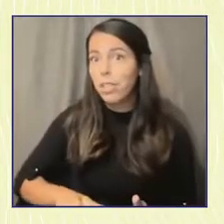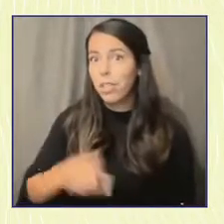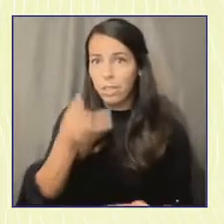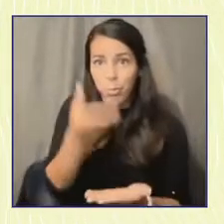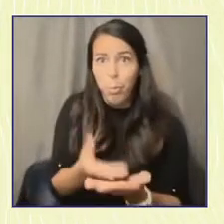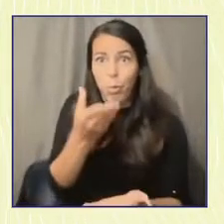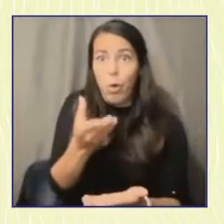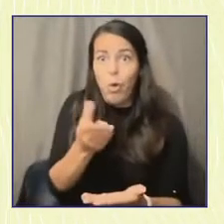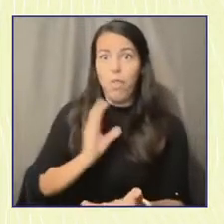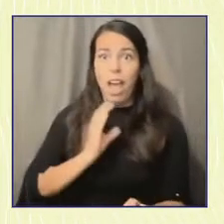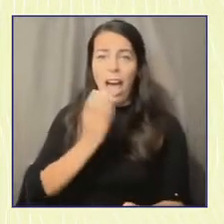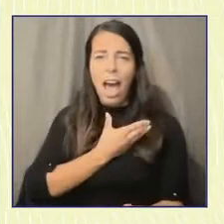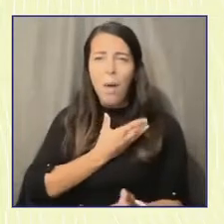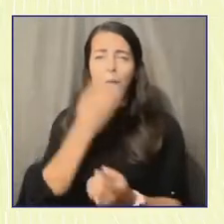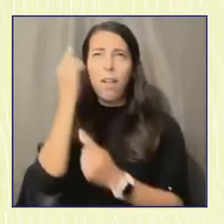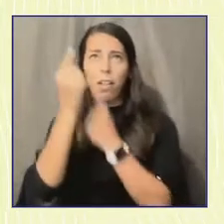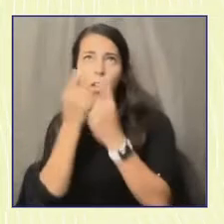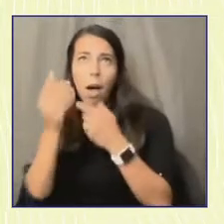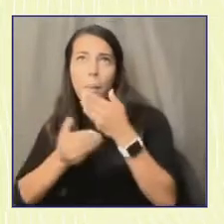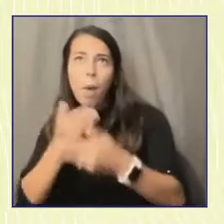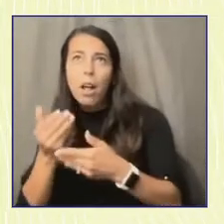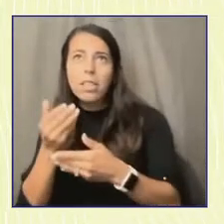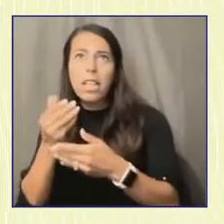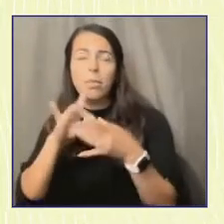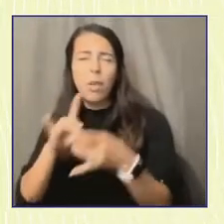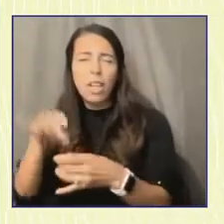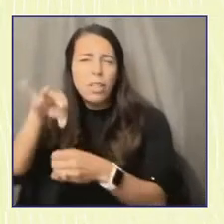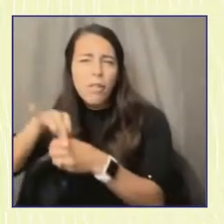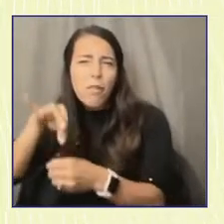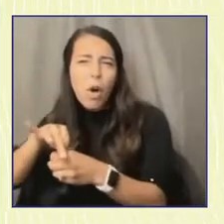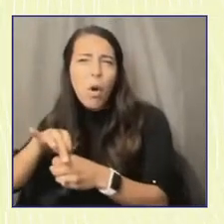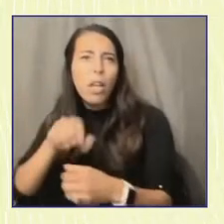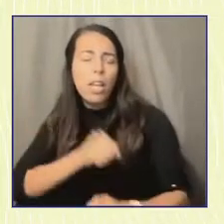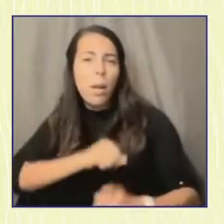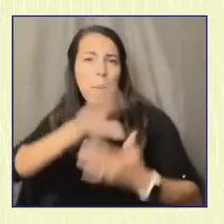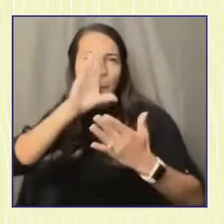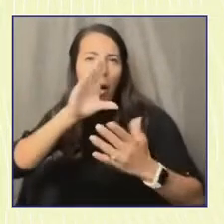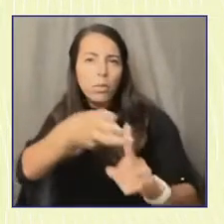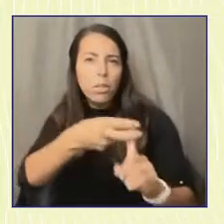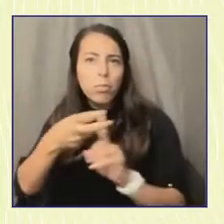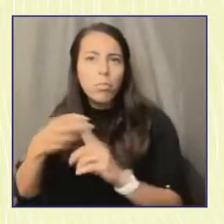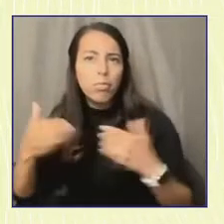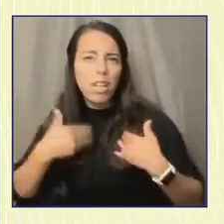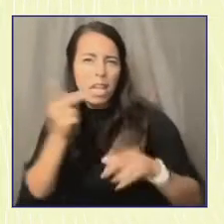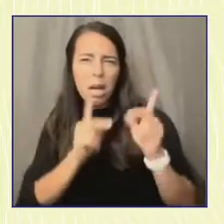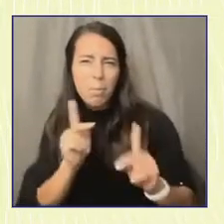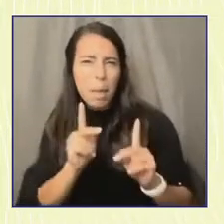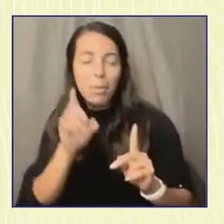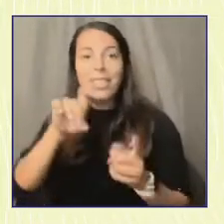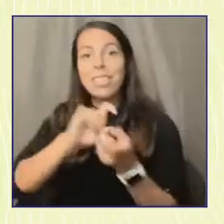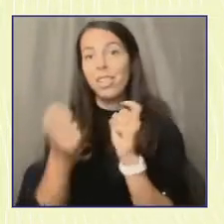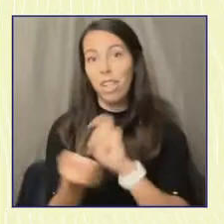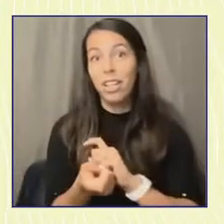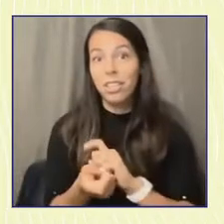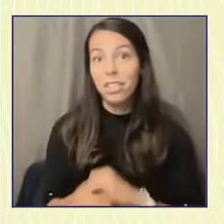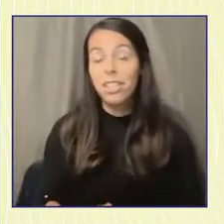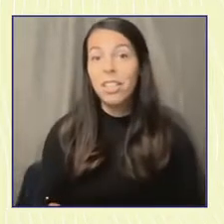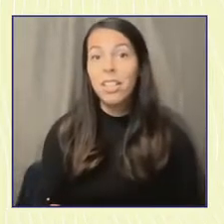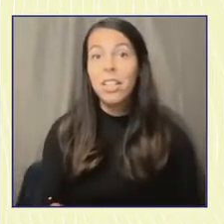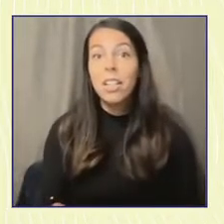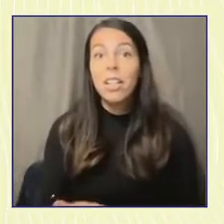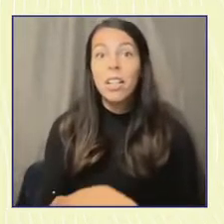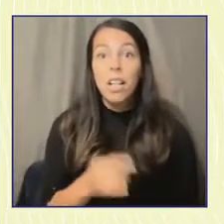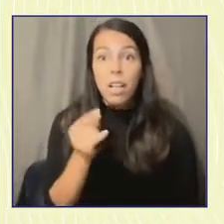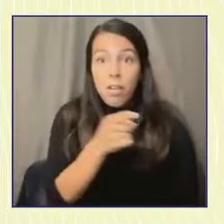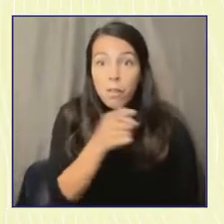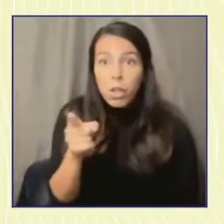about youth voting and our approach to young people's participation in democracy. If you ask a lot of people what the problem